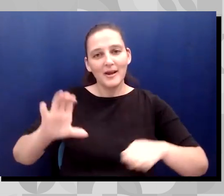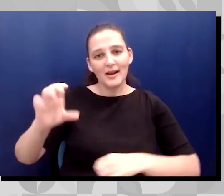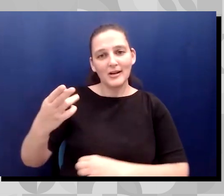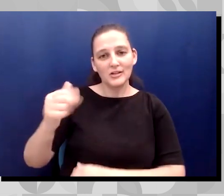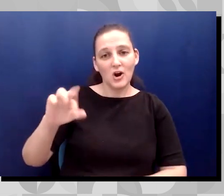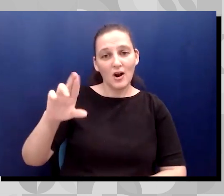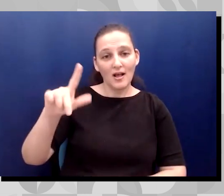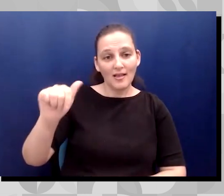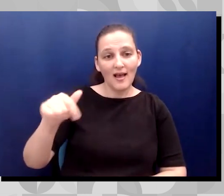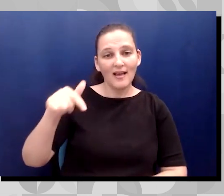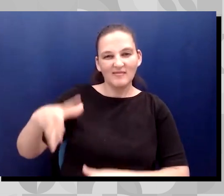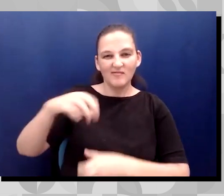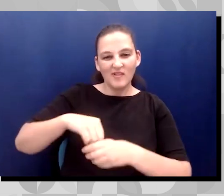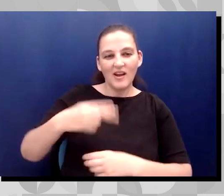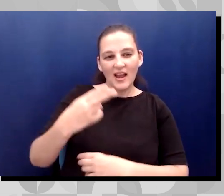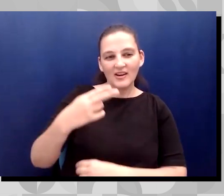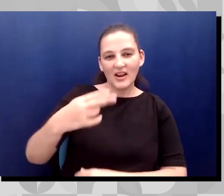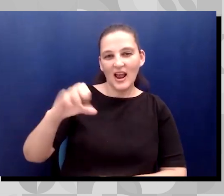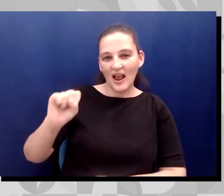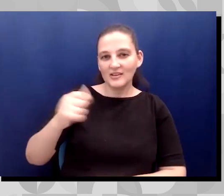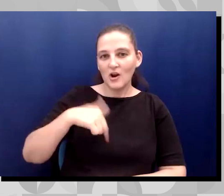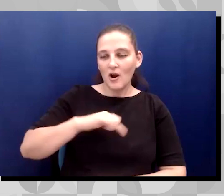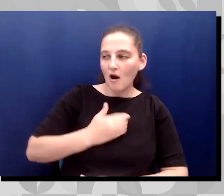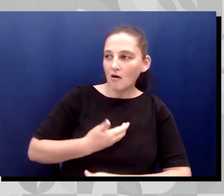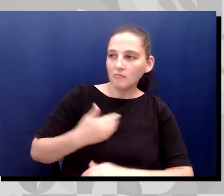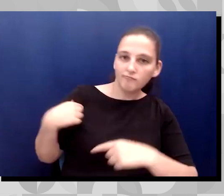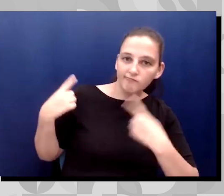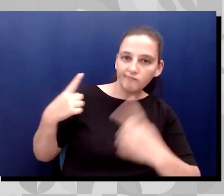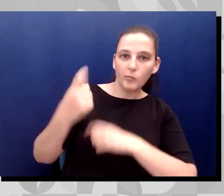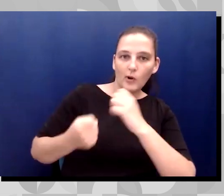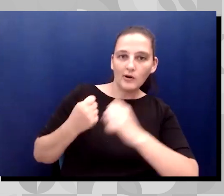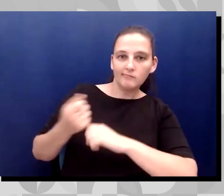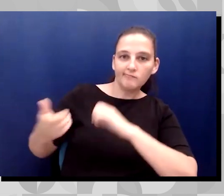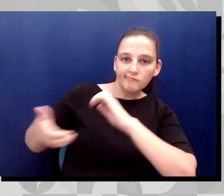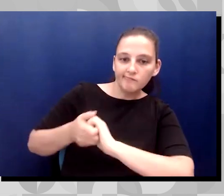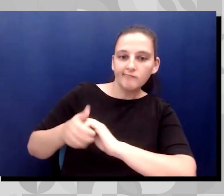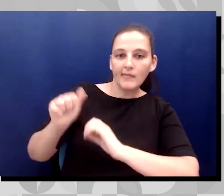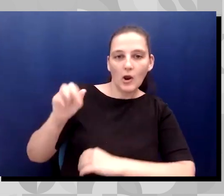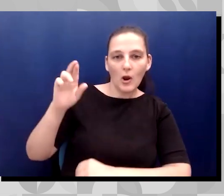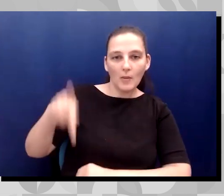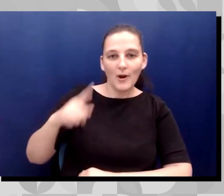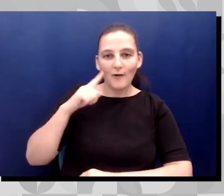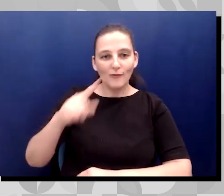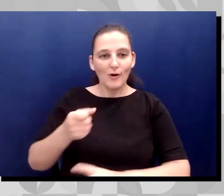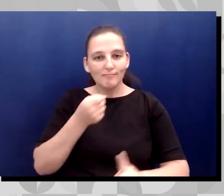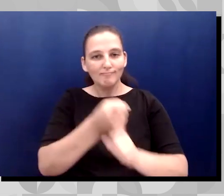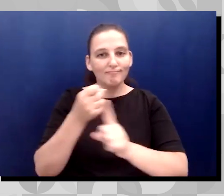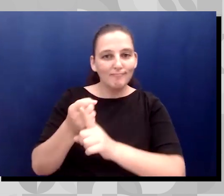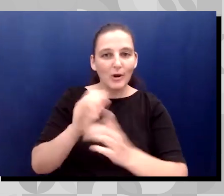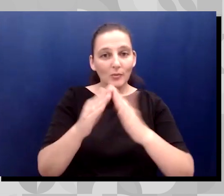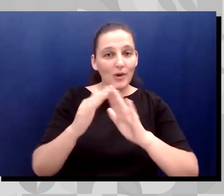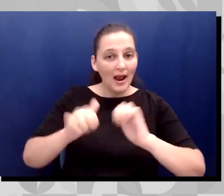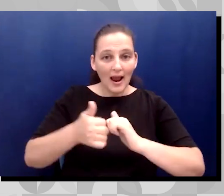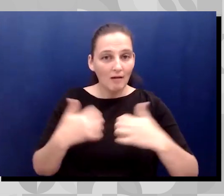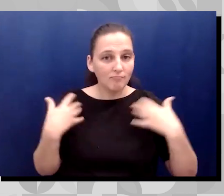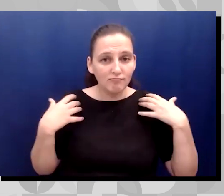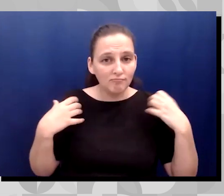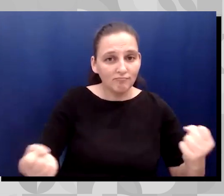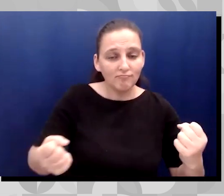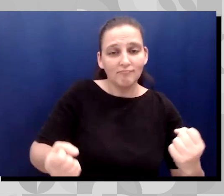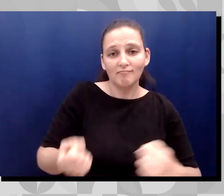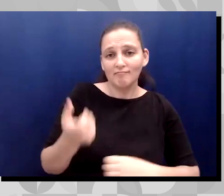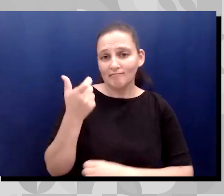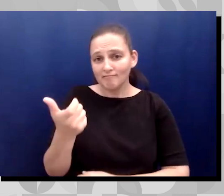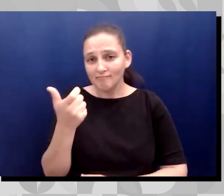HHF's year-long partnership with AARP to impact our community through salud, dinero, y mucho, mucho